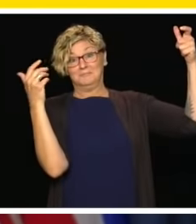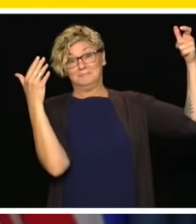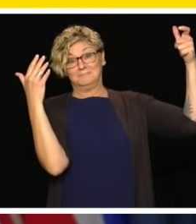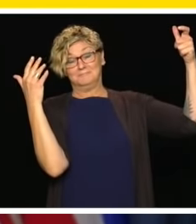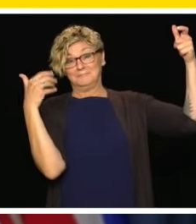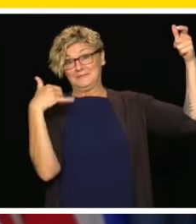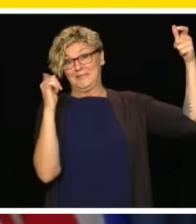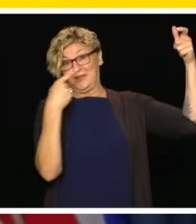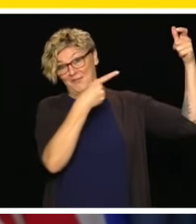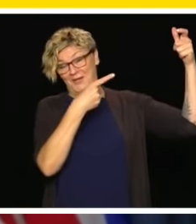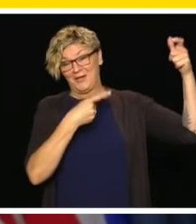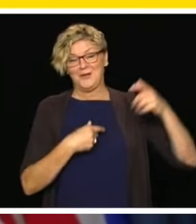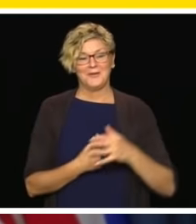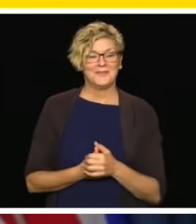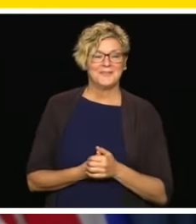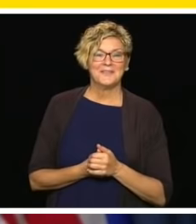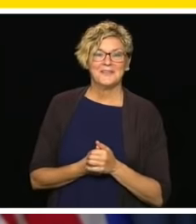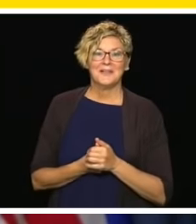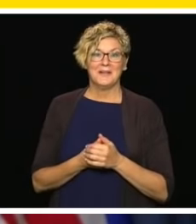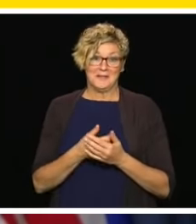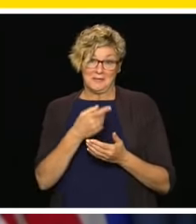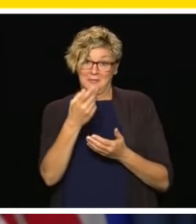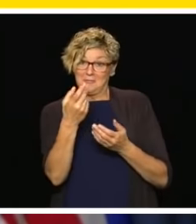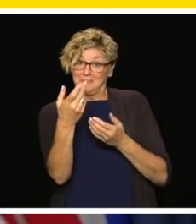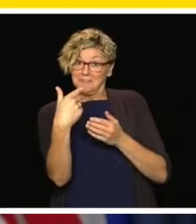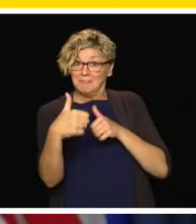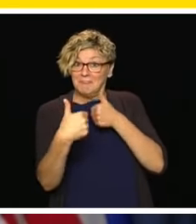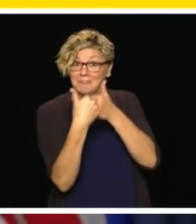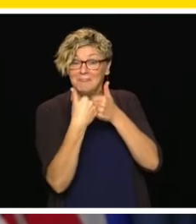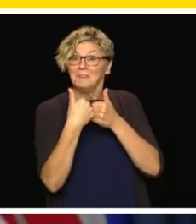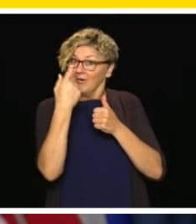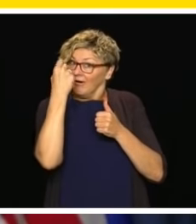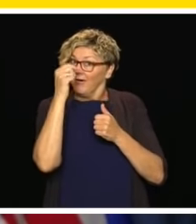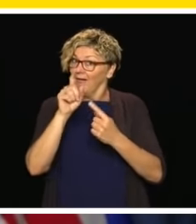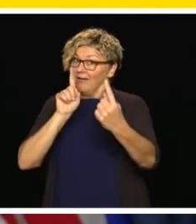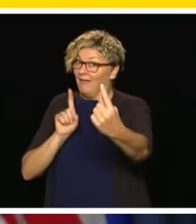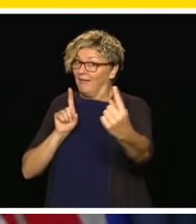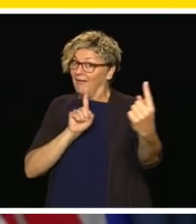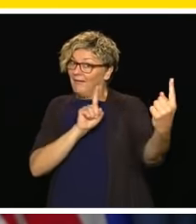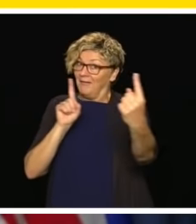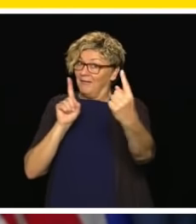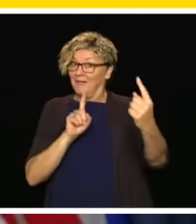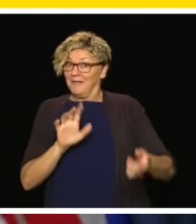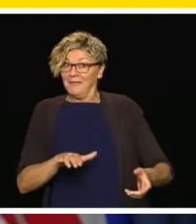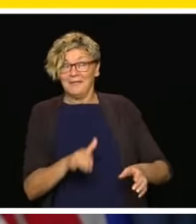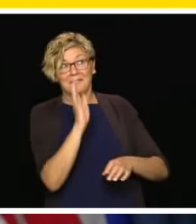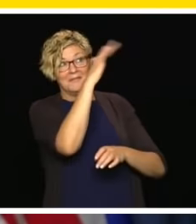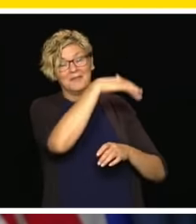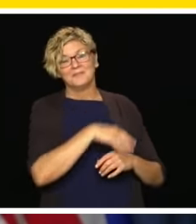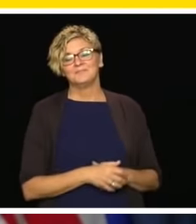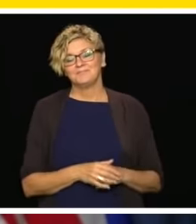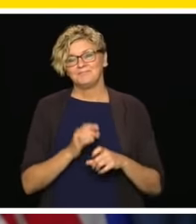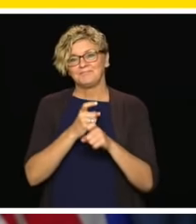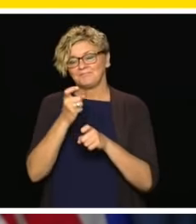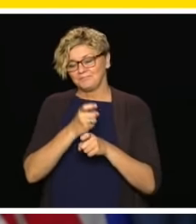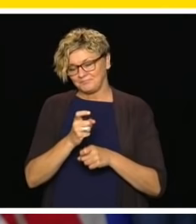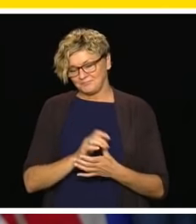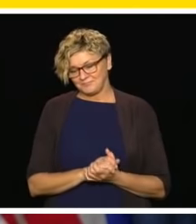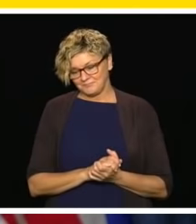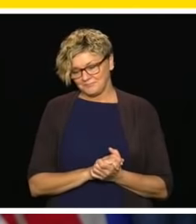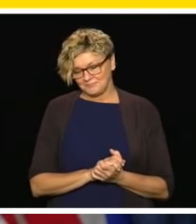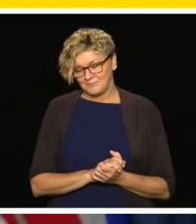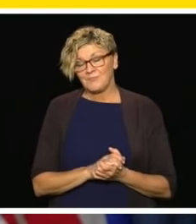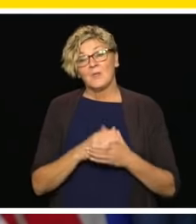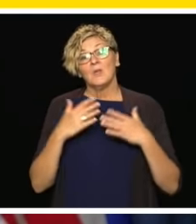But with that, I want to thank both ministers for the extraordinary work that they've done to collaborate with all of the